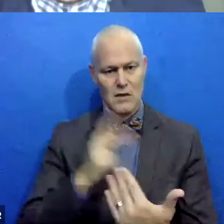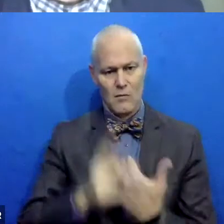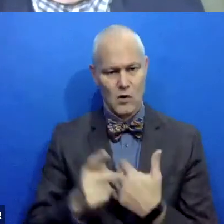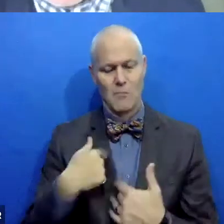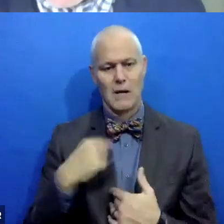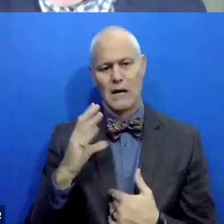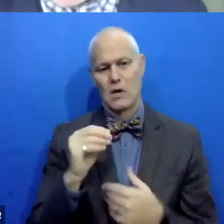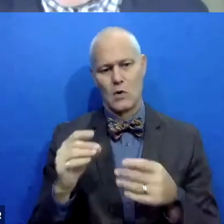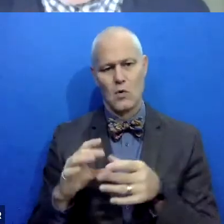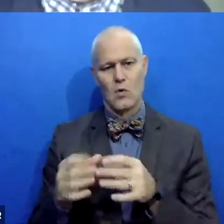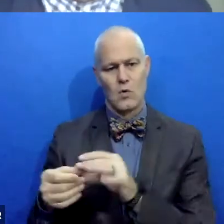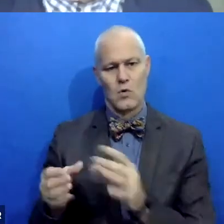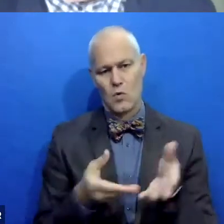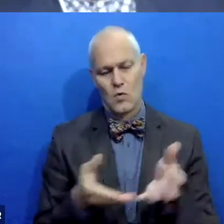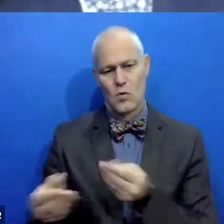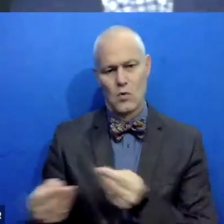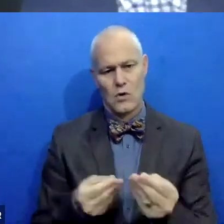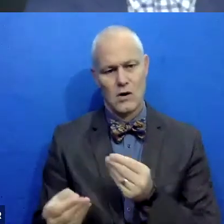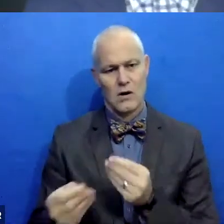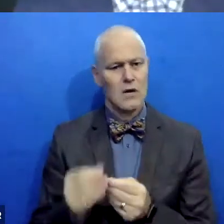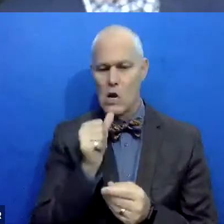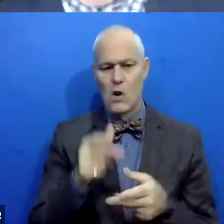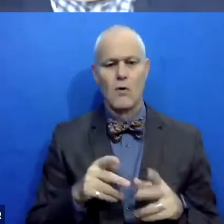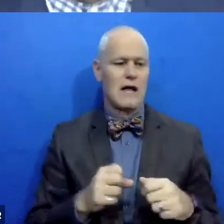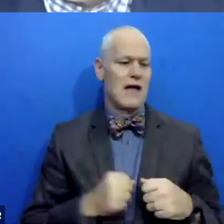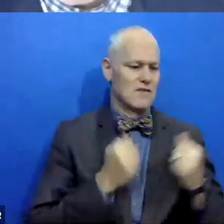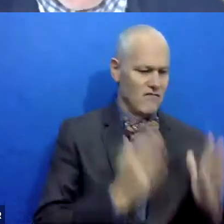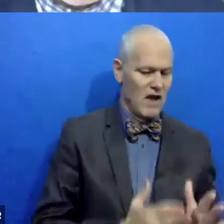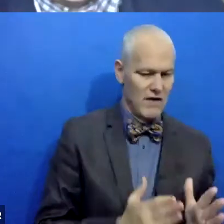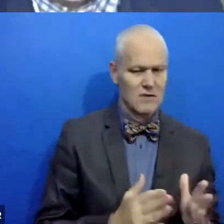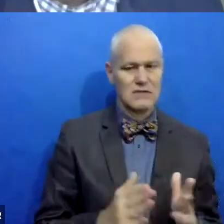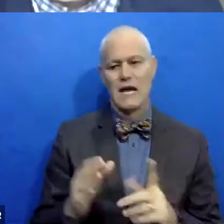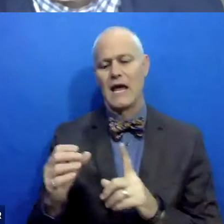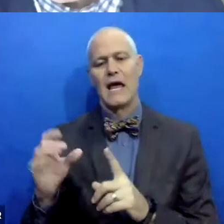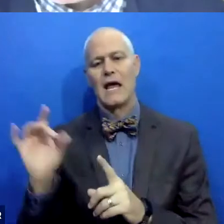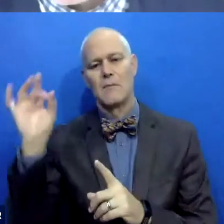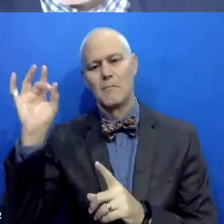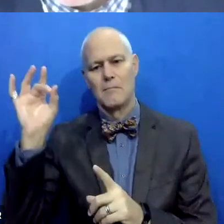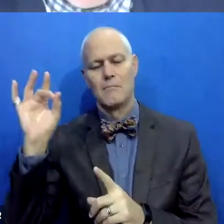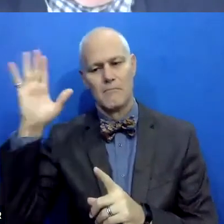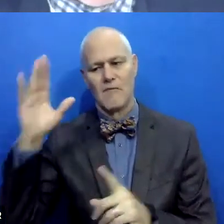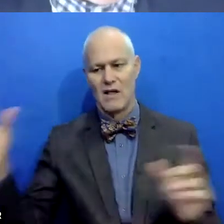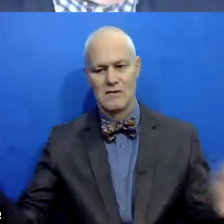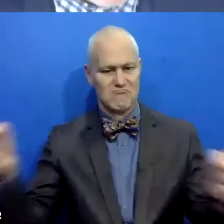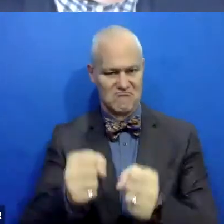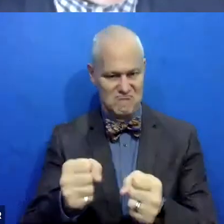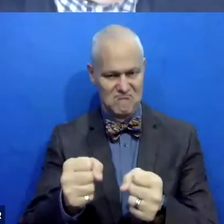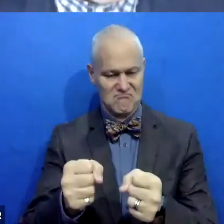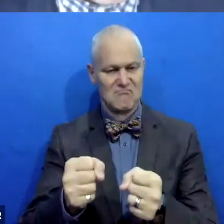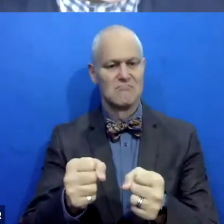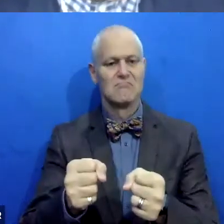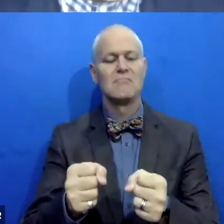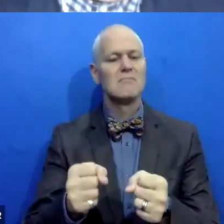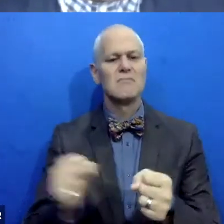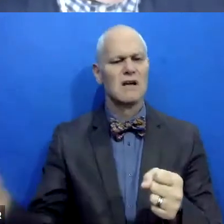-coordinate does not put survivors and people who abuse violence in the same circle. There were, there were enough